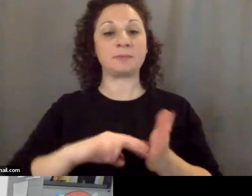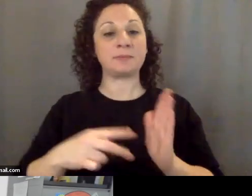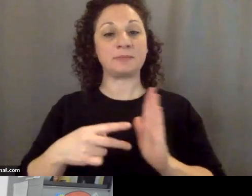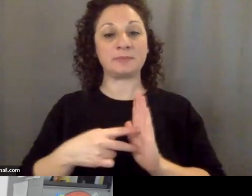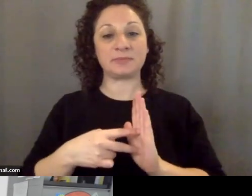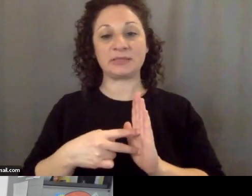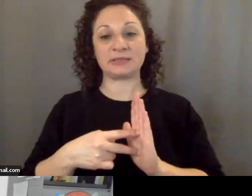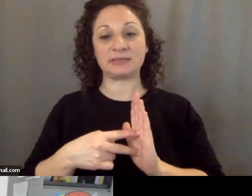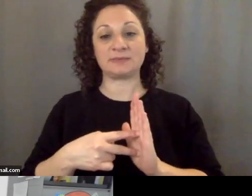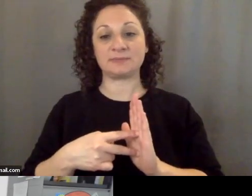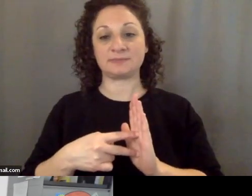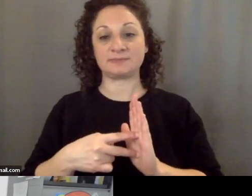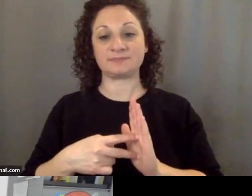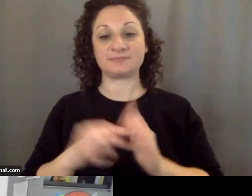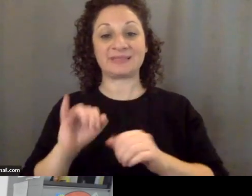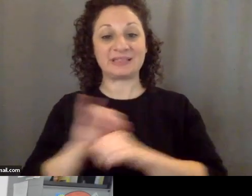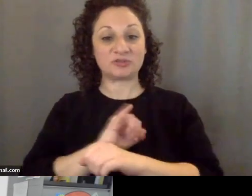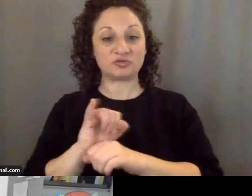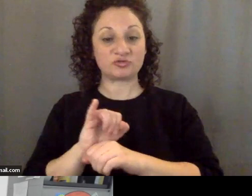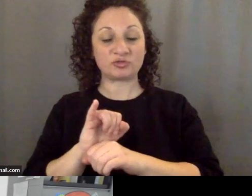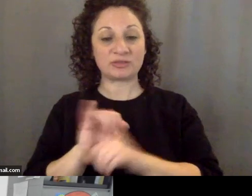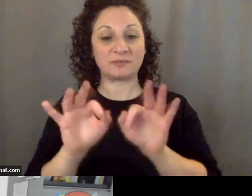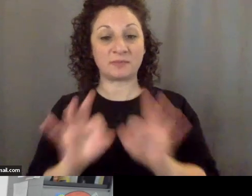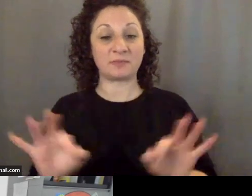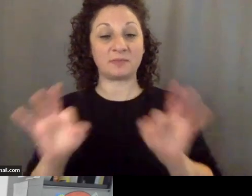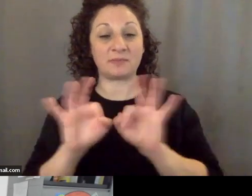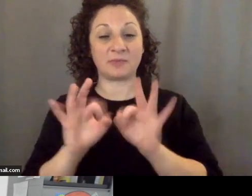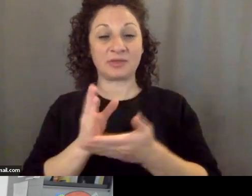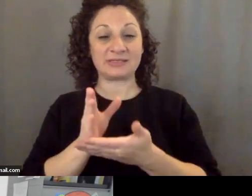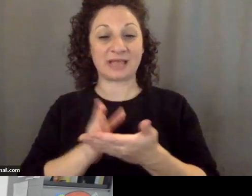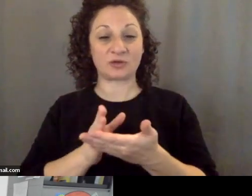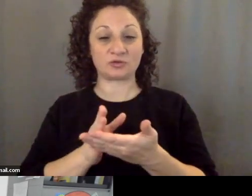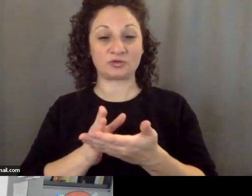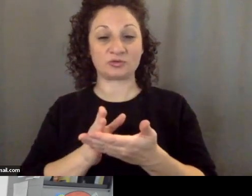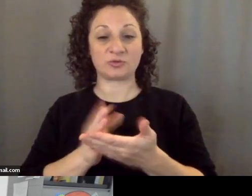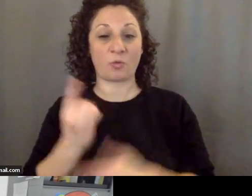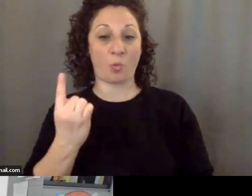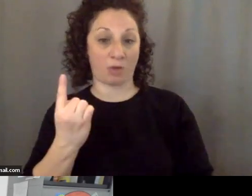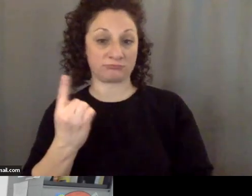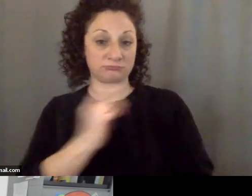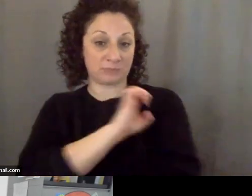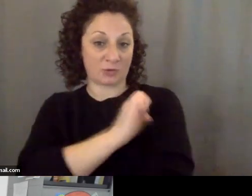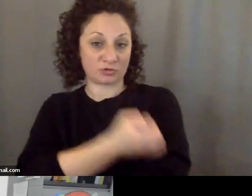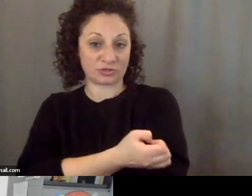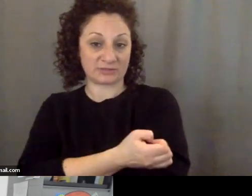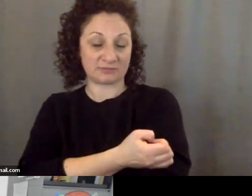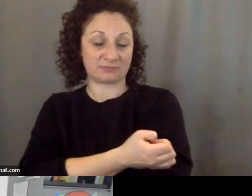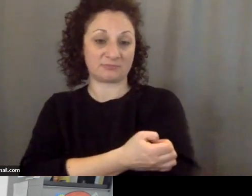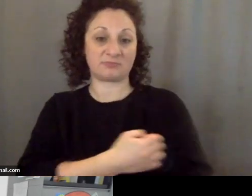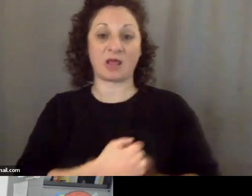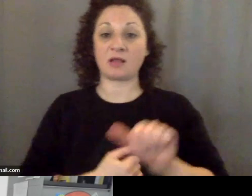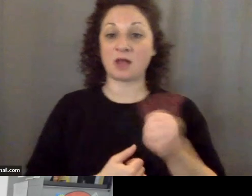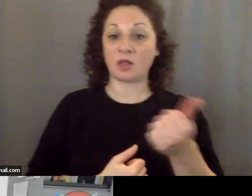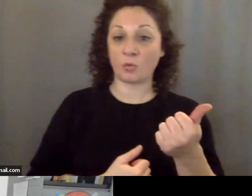critical sectors. One of them would be energy. Another one would be